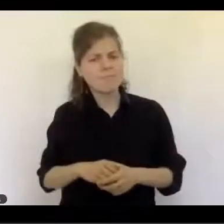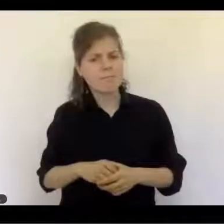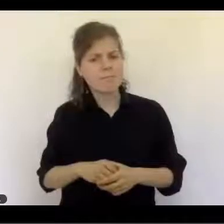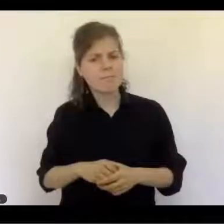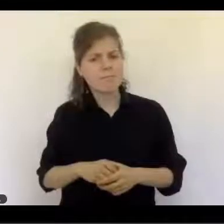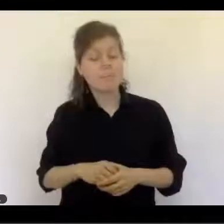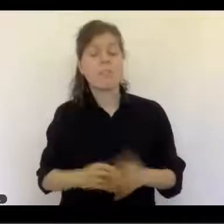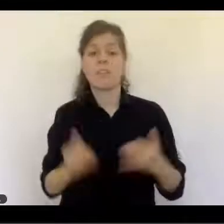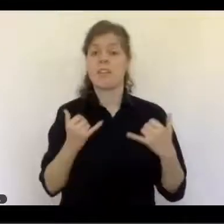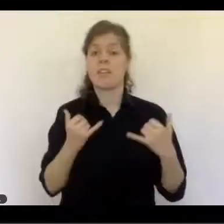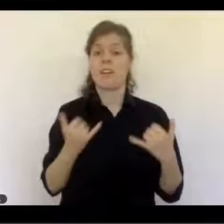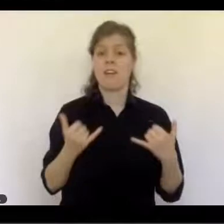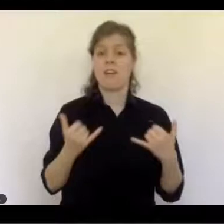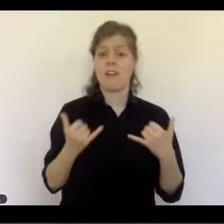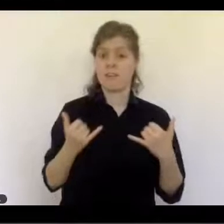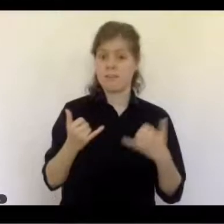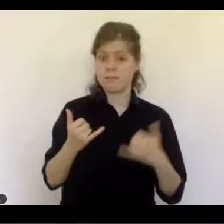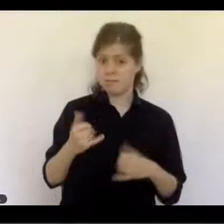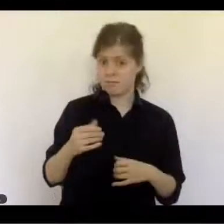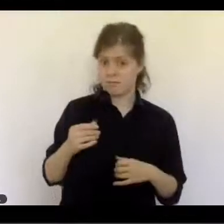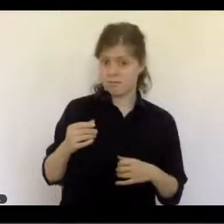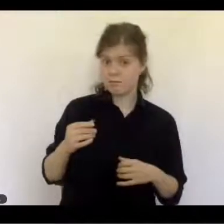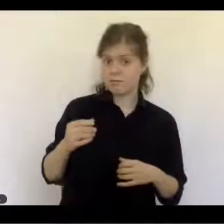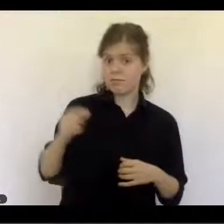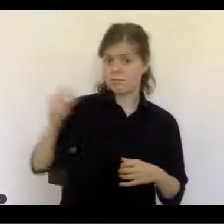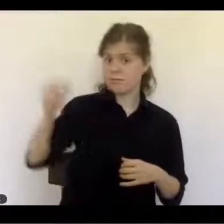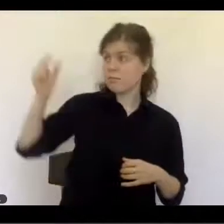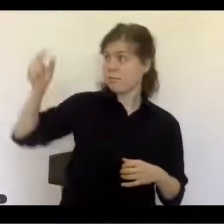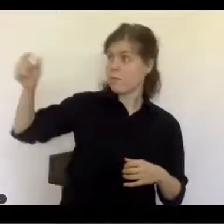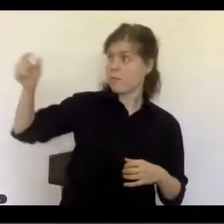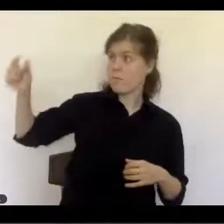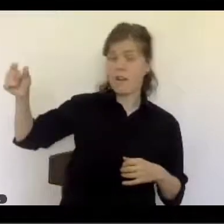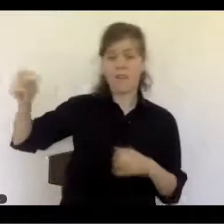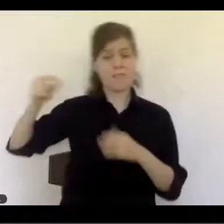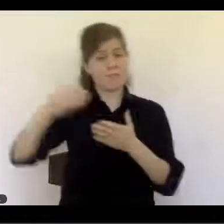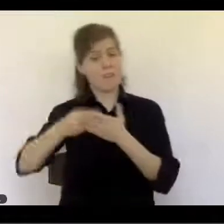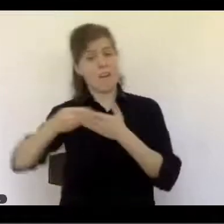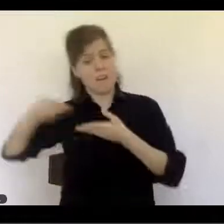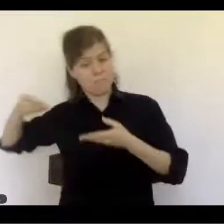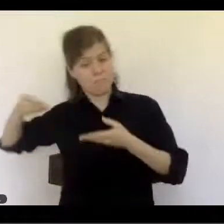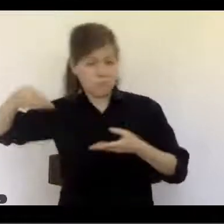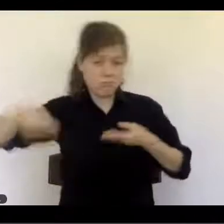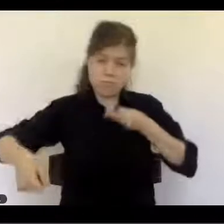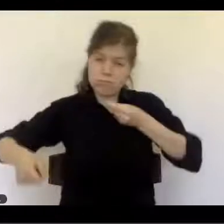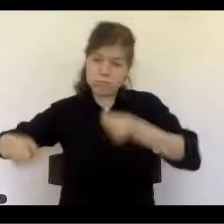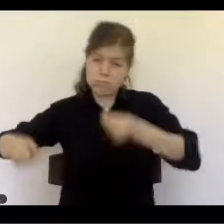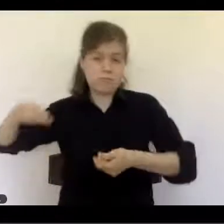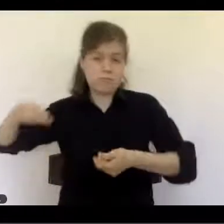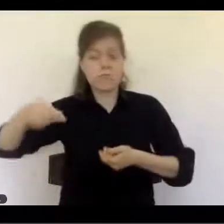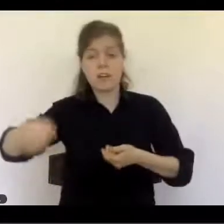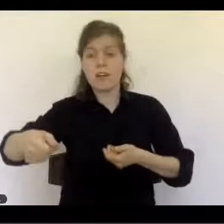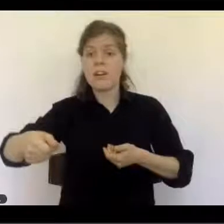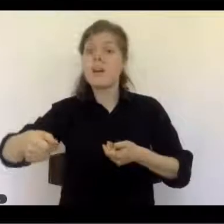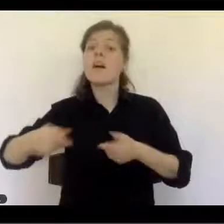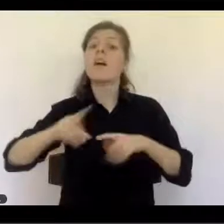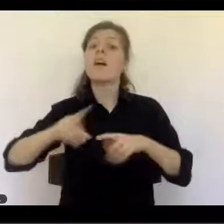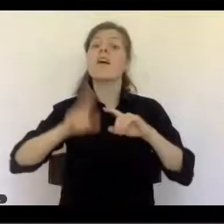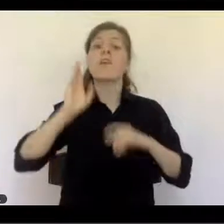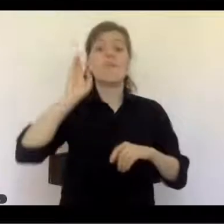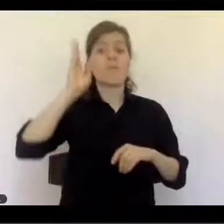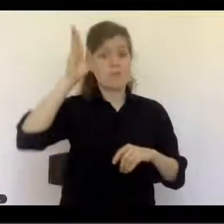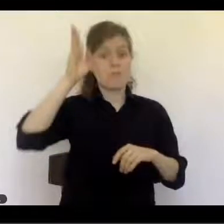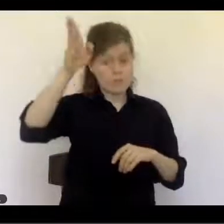money that we're seeing now is going to be a tax on the poor in the future. Because those with the money,